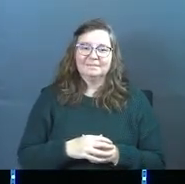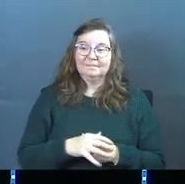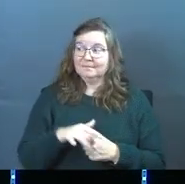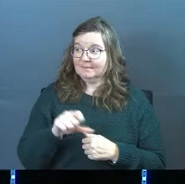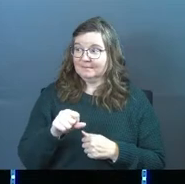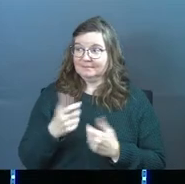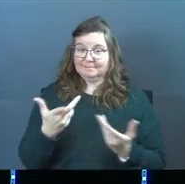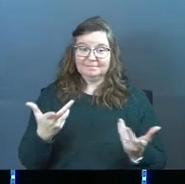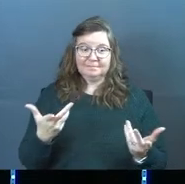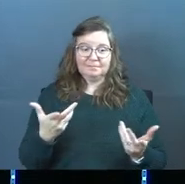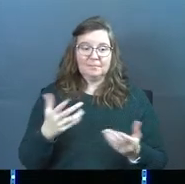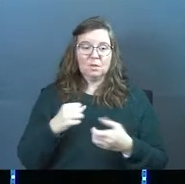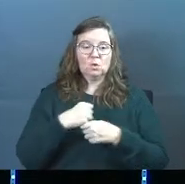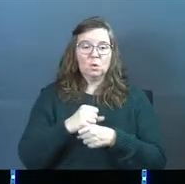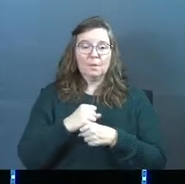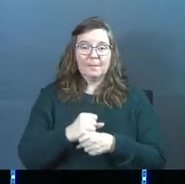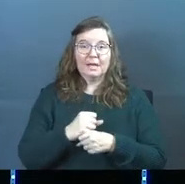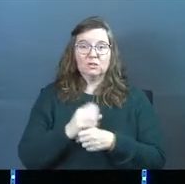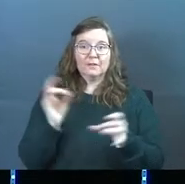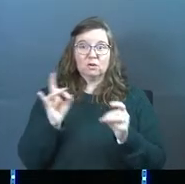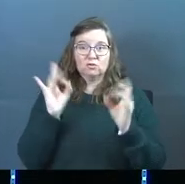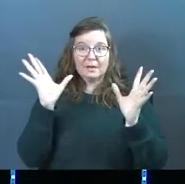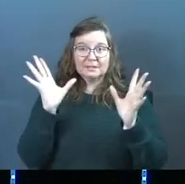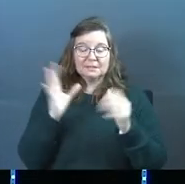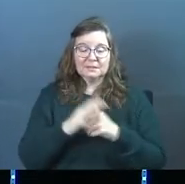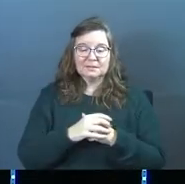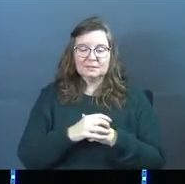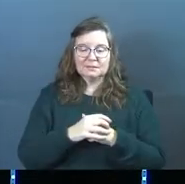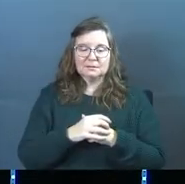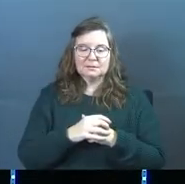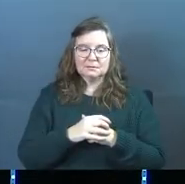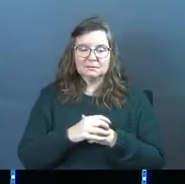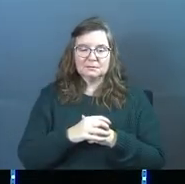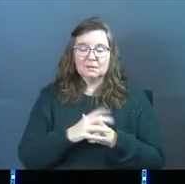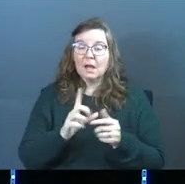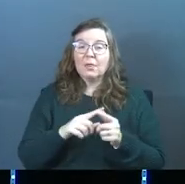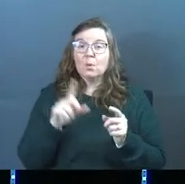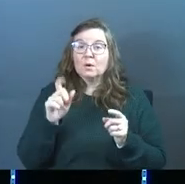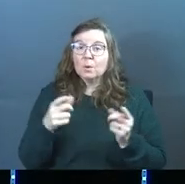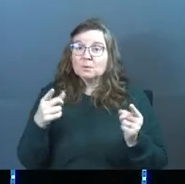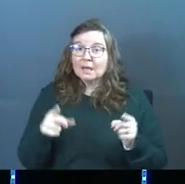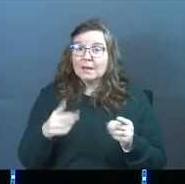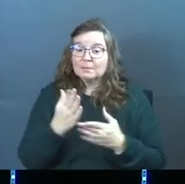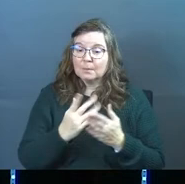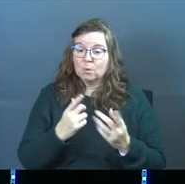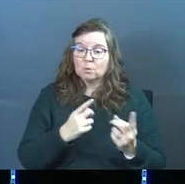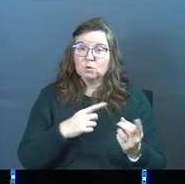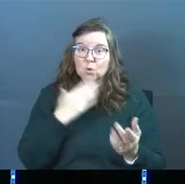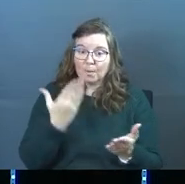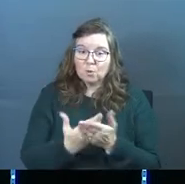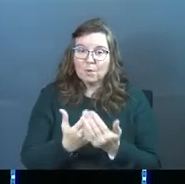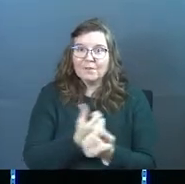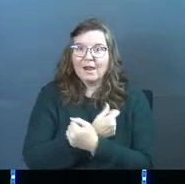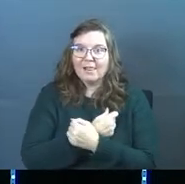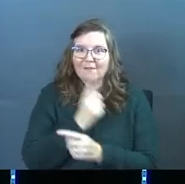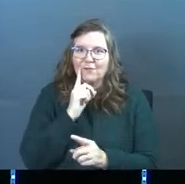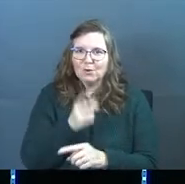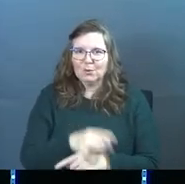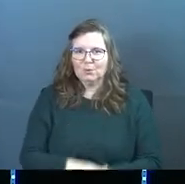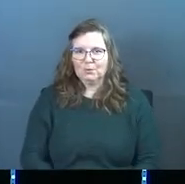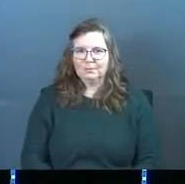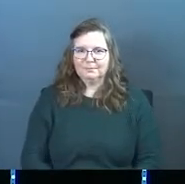Yes? You manufactured a crisis, and what was supposed to happen is someone was to prove their love to you.